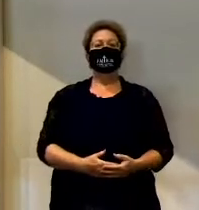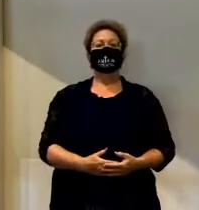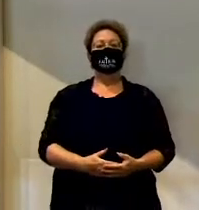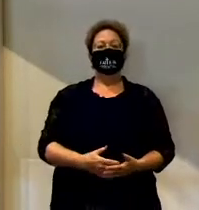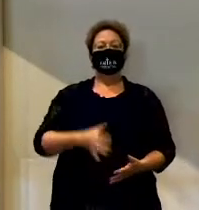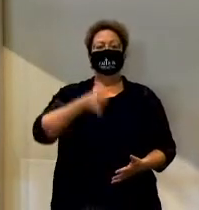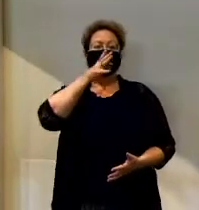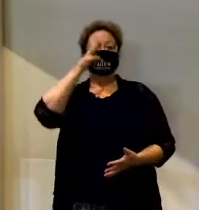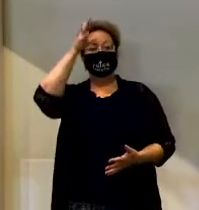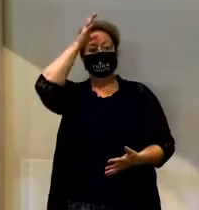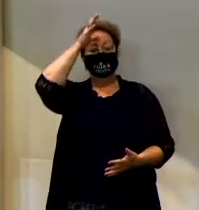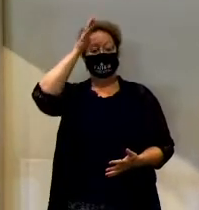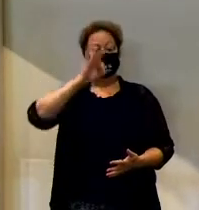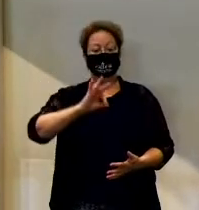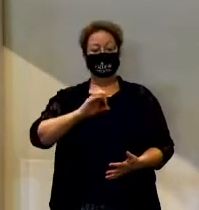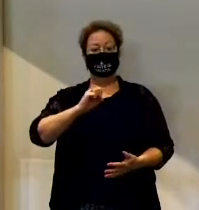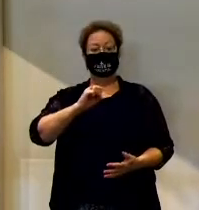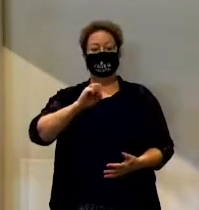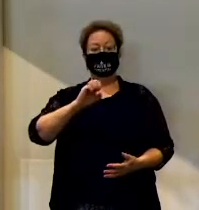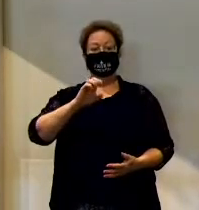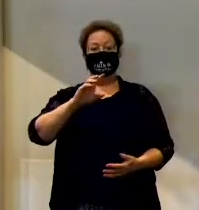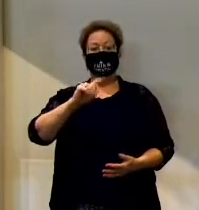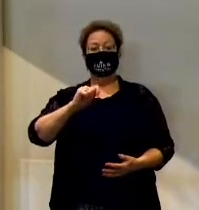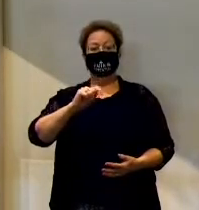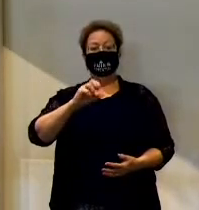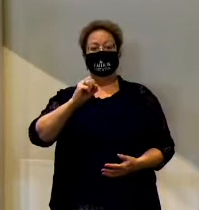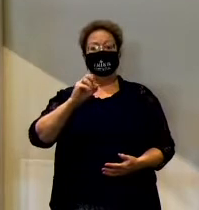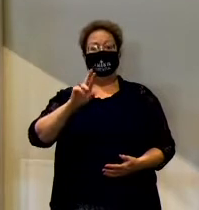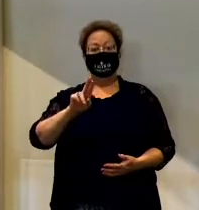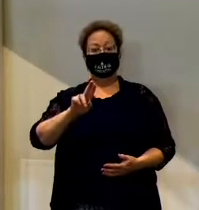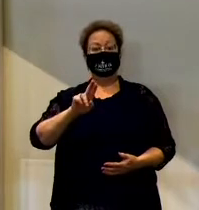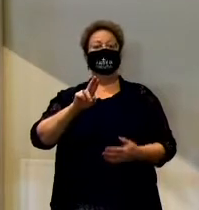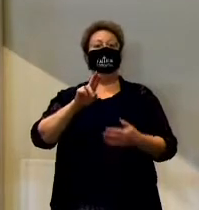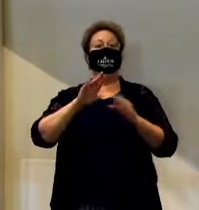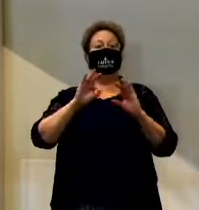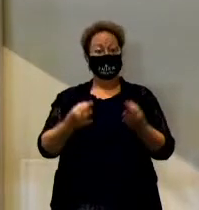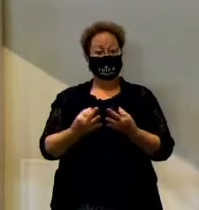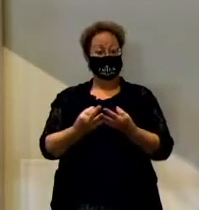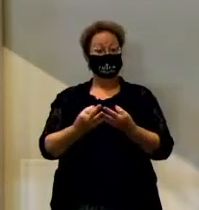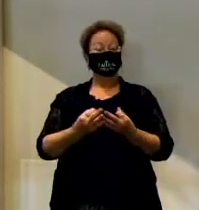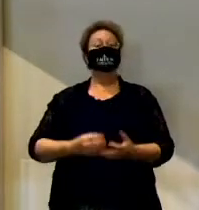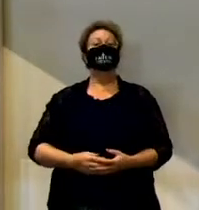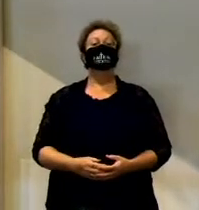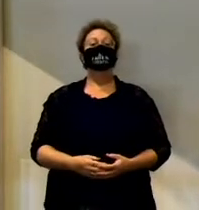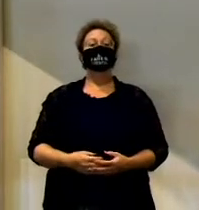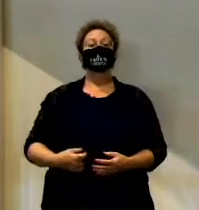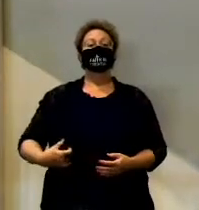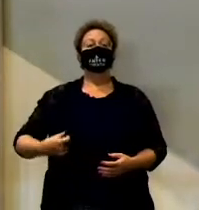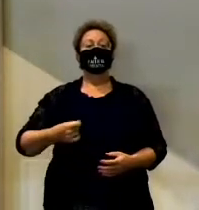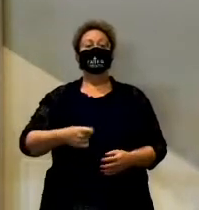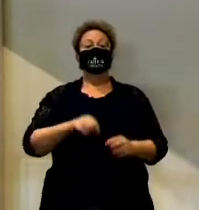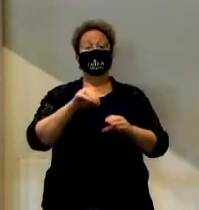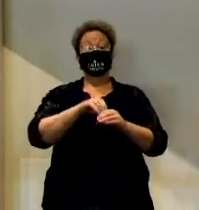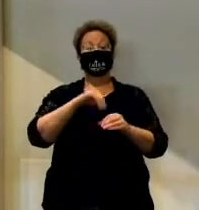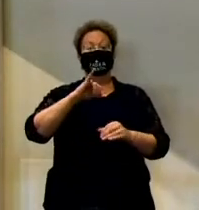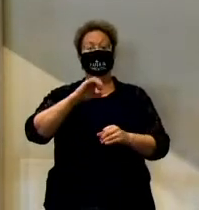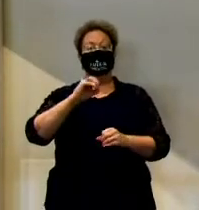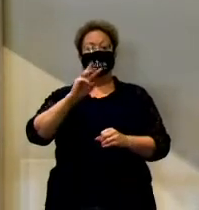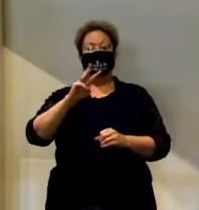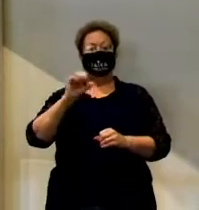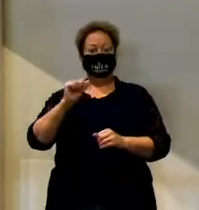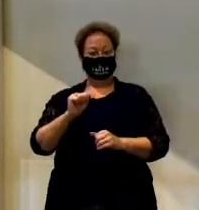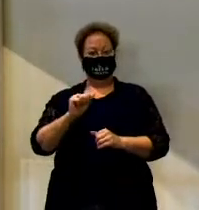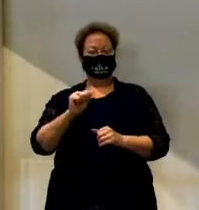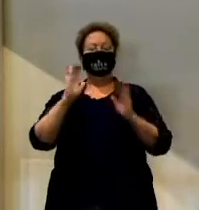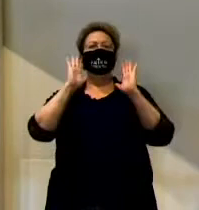were foster parents for an organization that was called the Lutheran Home Finding Society of Iowa, and it was a wonderful, wonderful